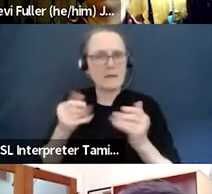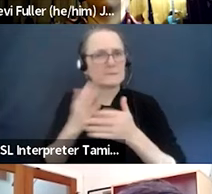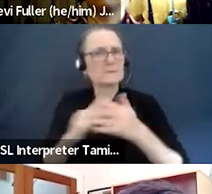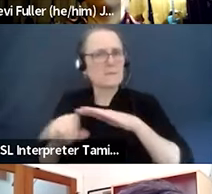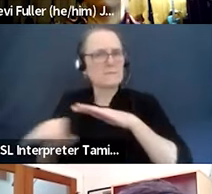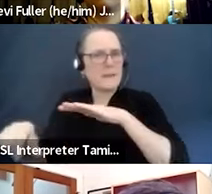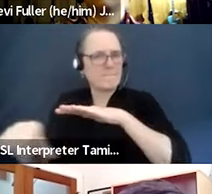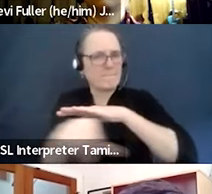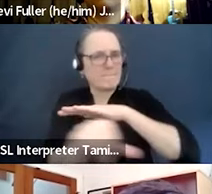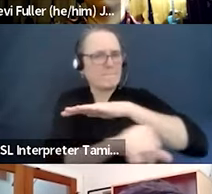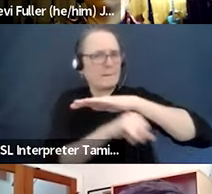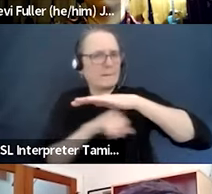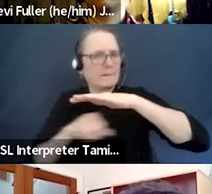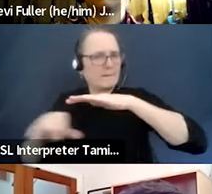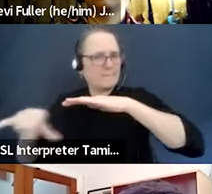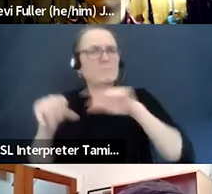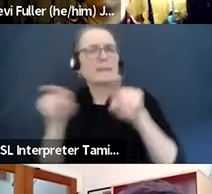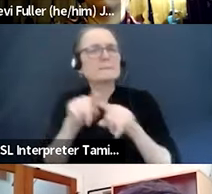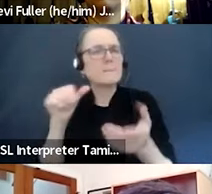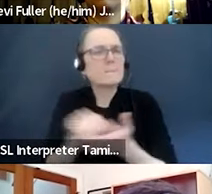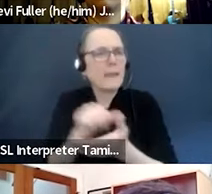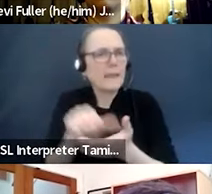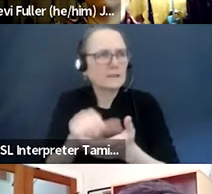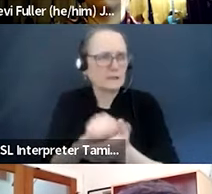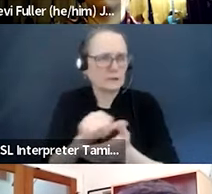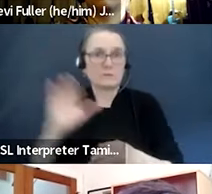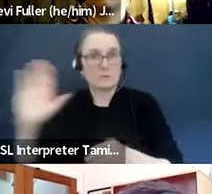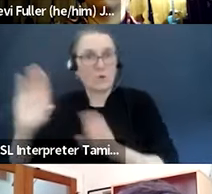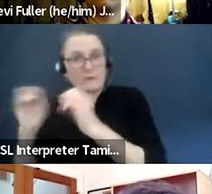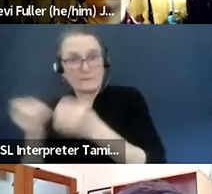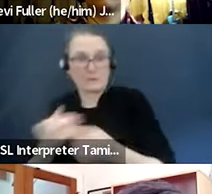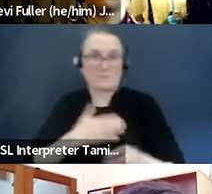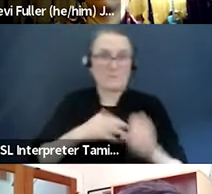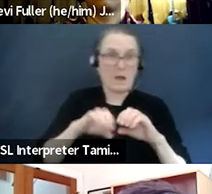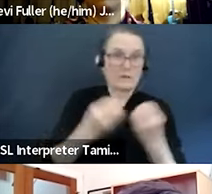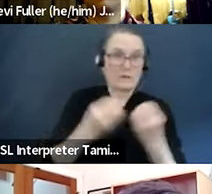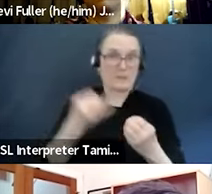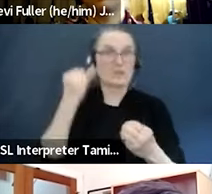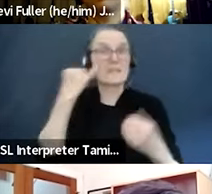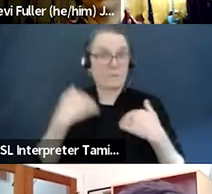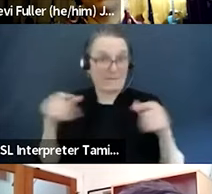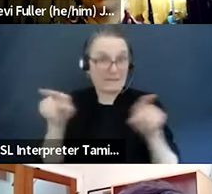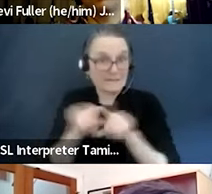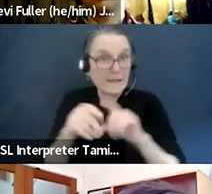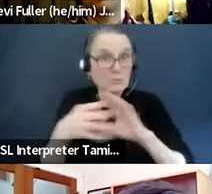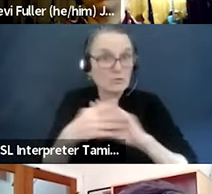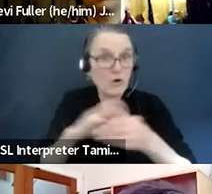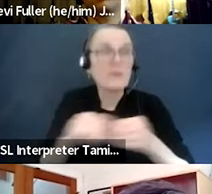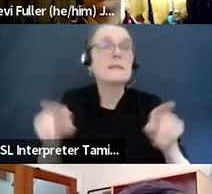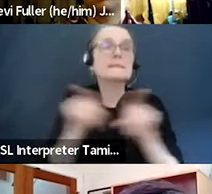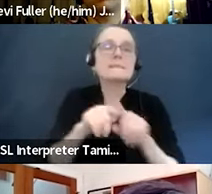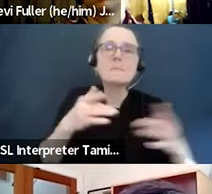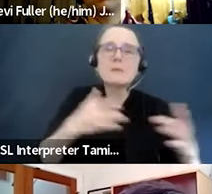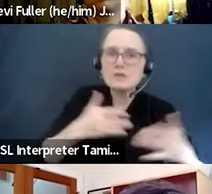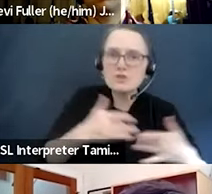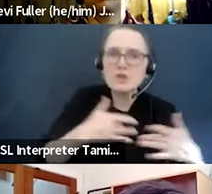be on the same page around what are the concerns? What are the issues? If we can't tell that as a body, then people that